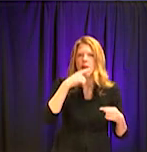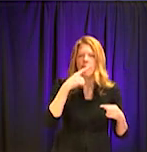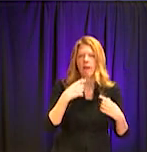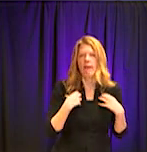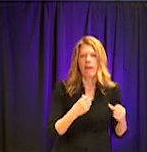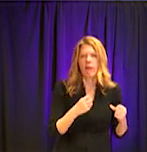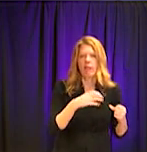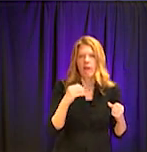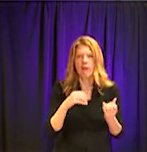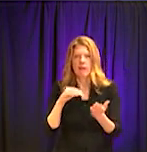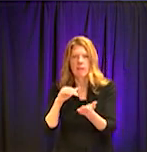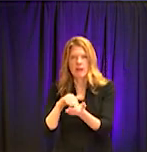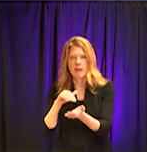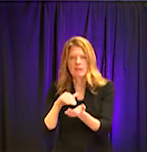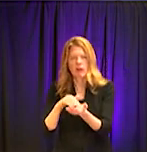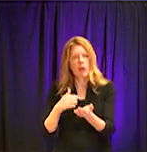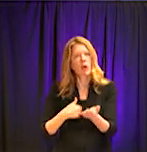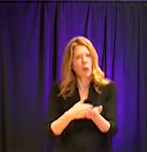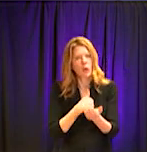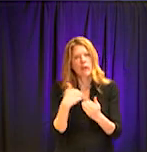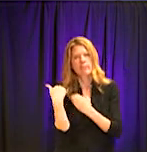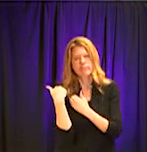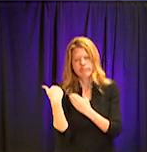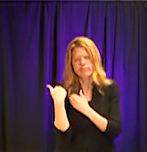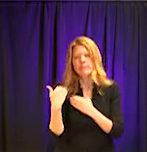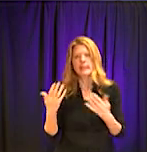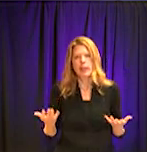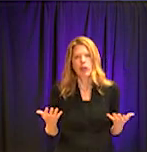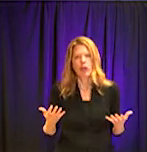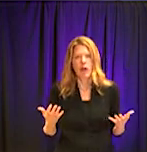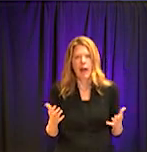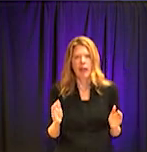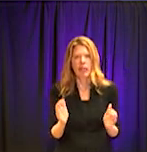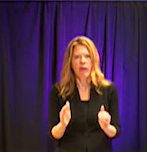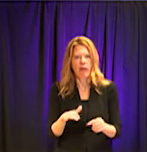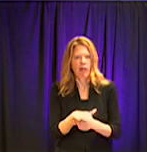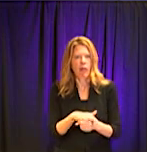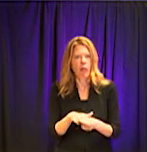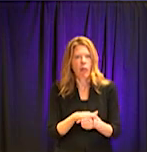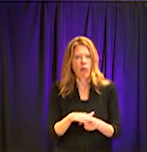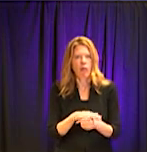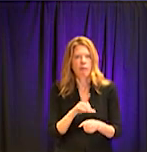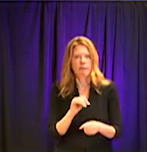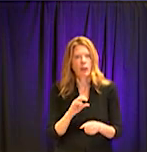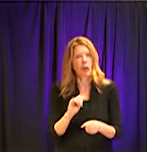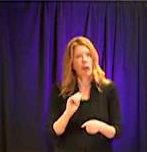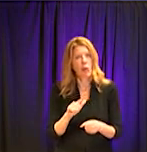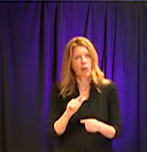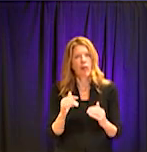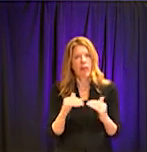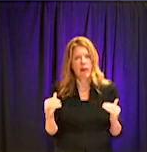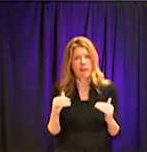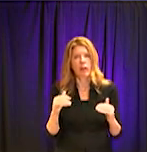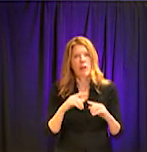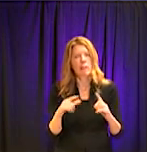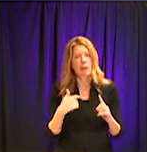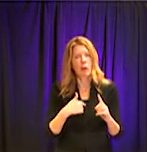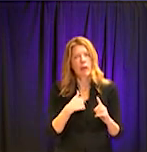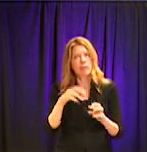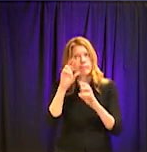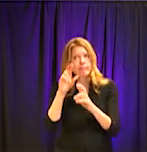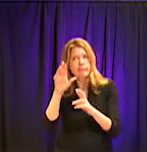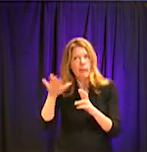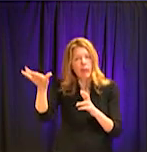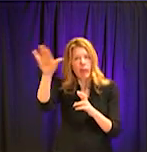we've been tasked to do this at the local level and that with respect to